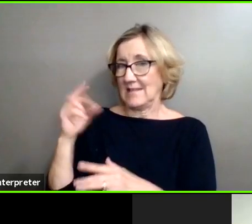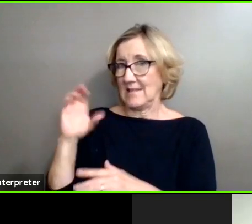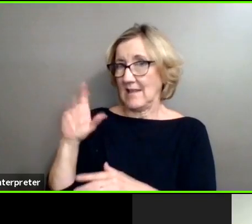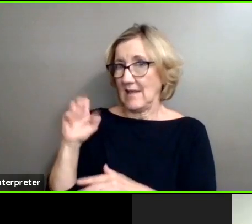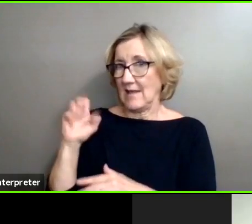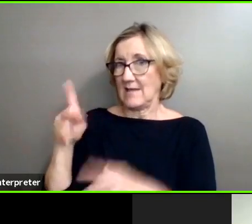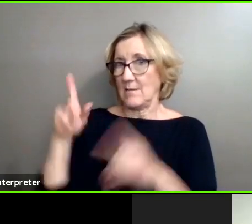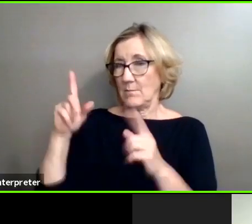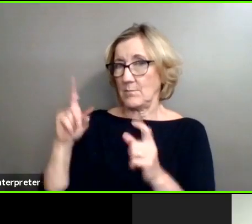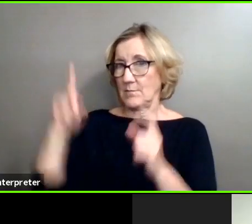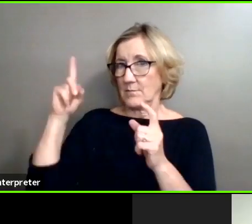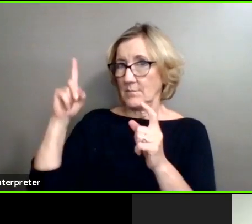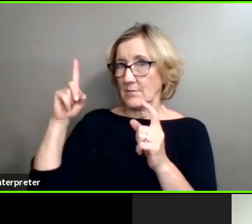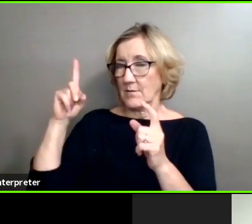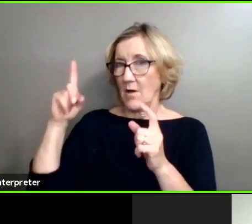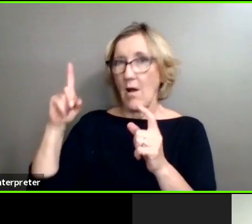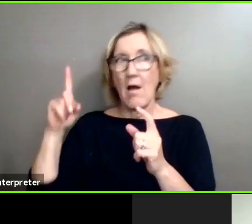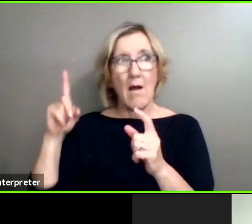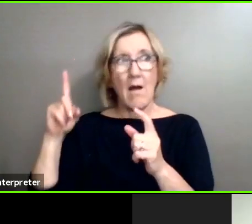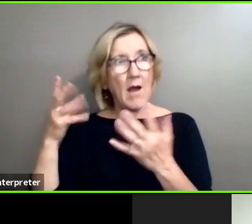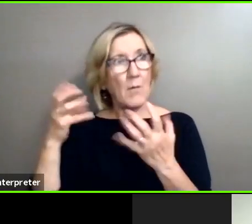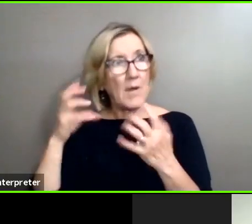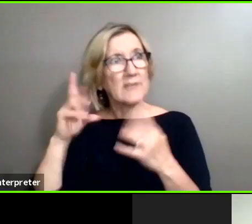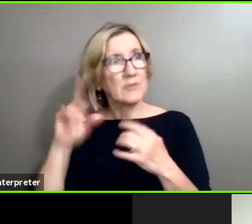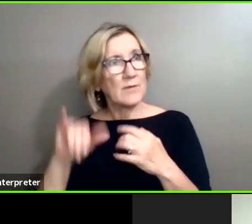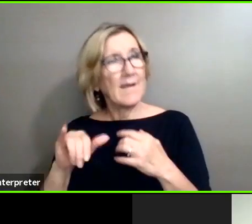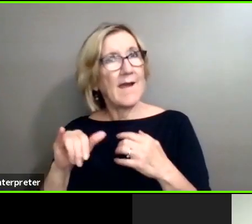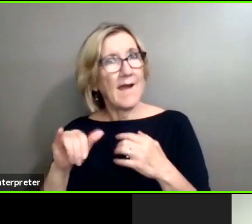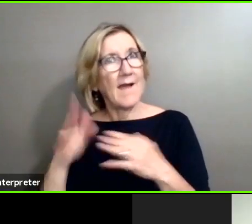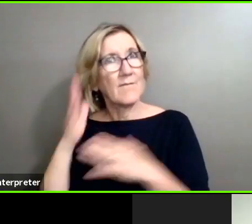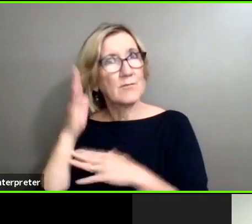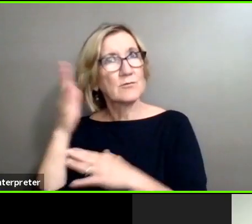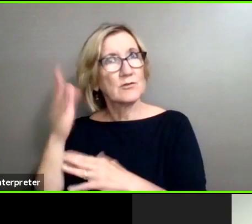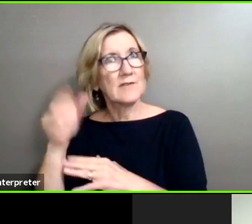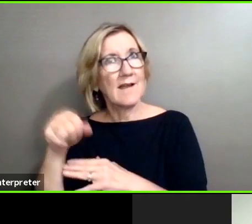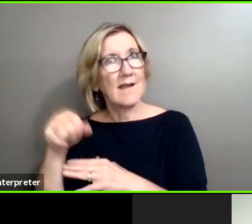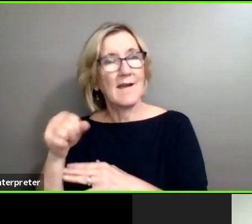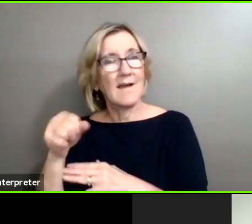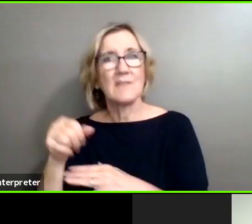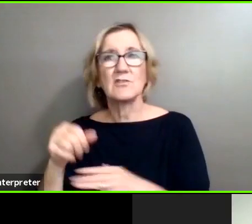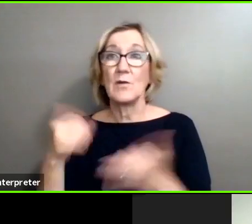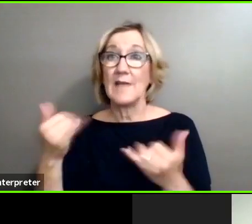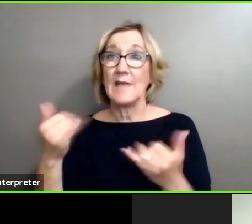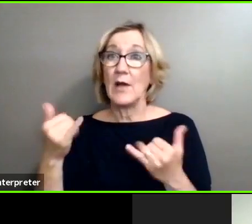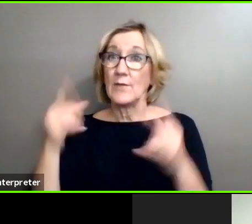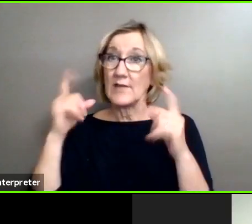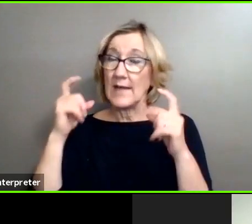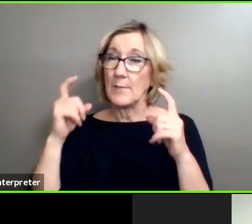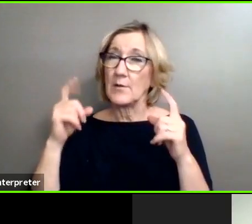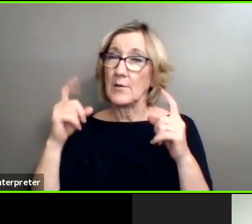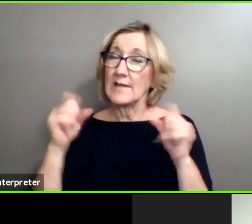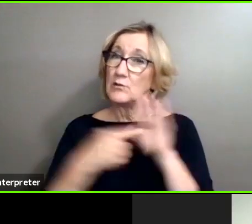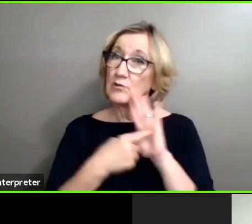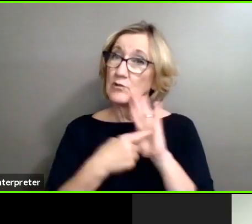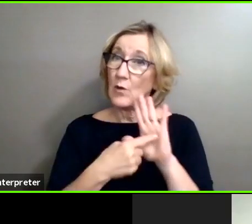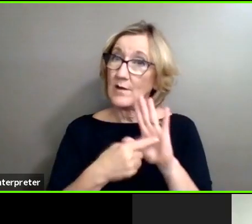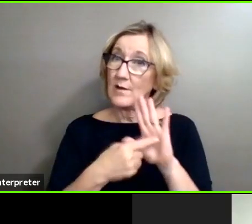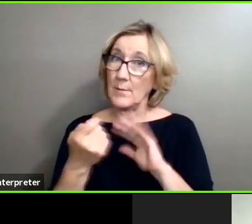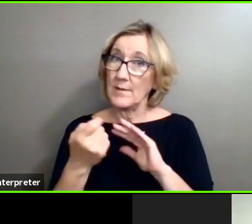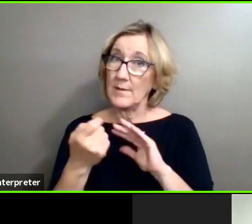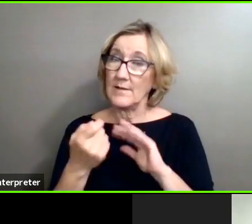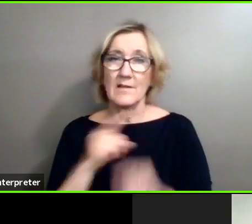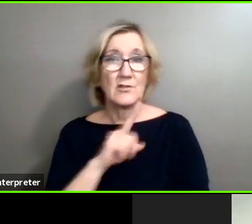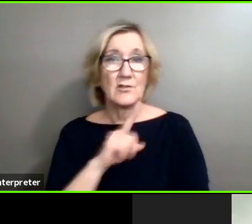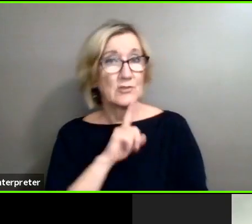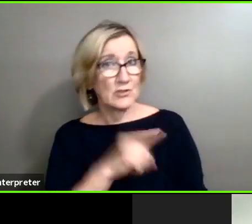it clicked in his head that he wanted, all right, this is something I want to do. All right. Well, since you have your camera out, would you like to show it off just a little bit? Yeah,